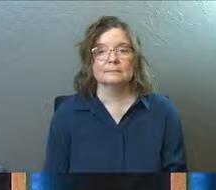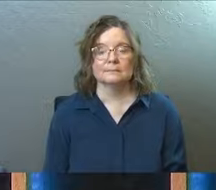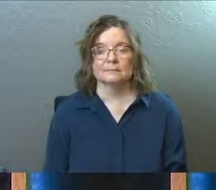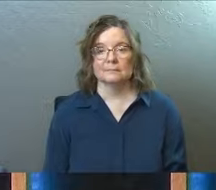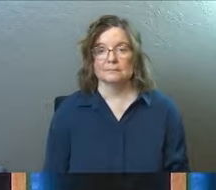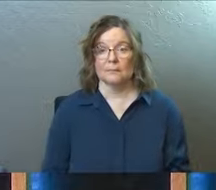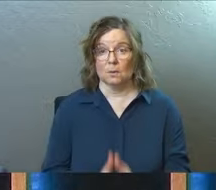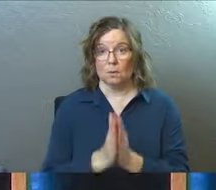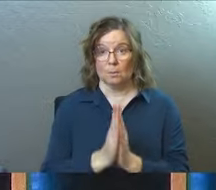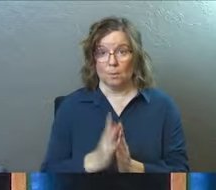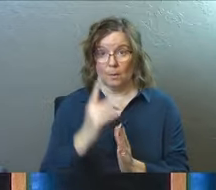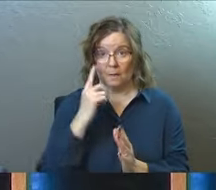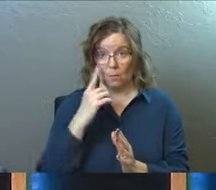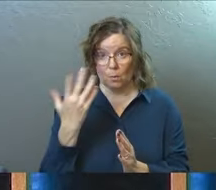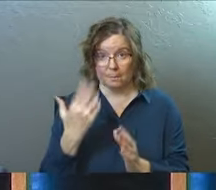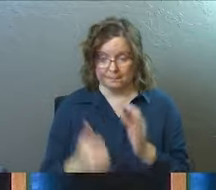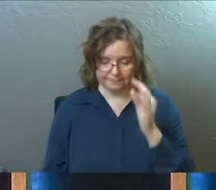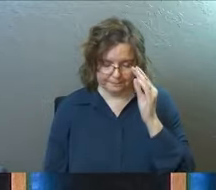Here's what you're praying for.